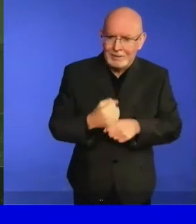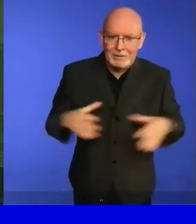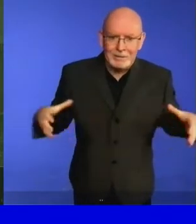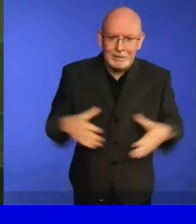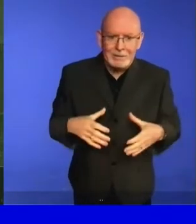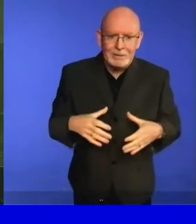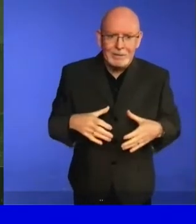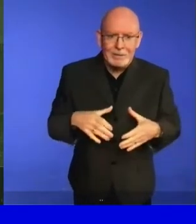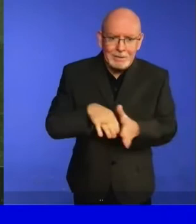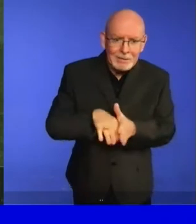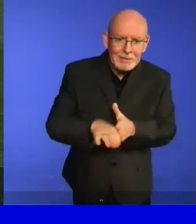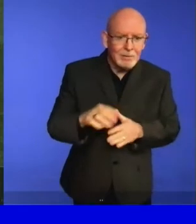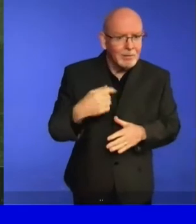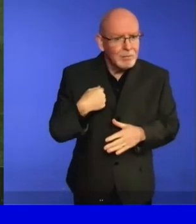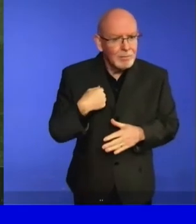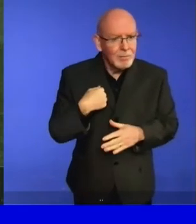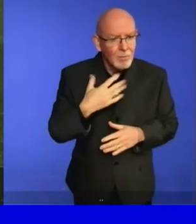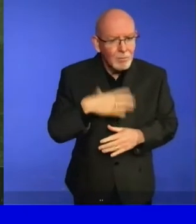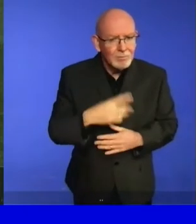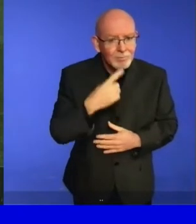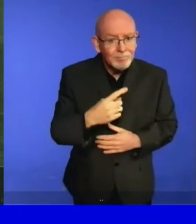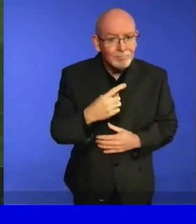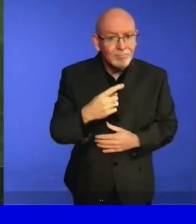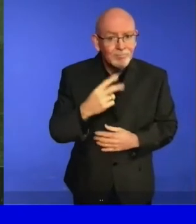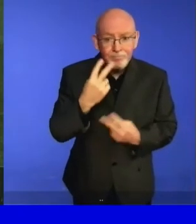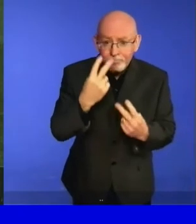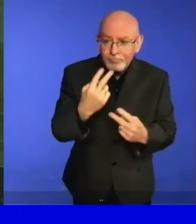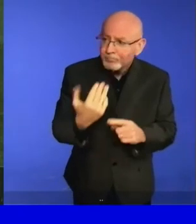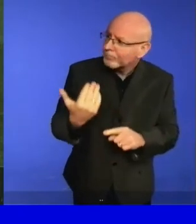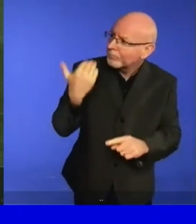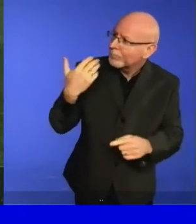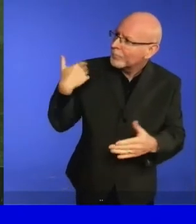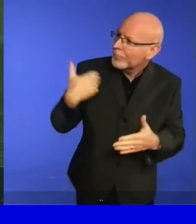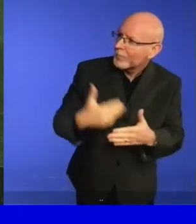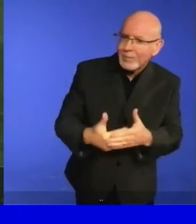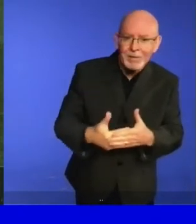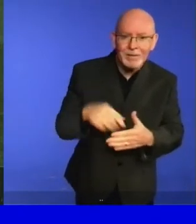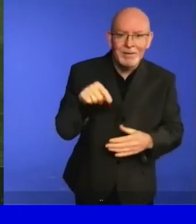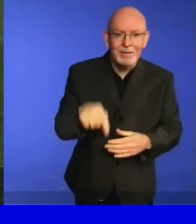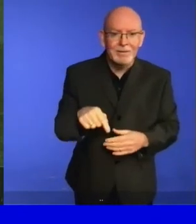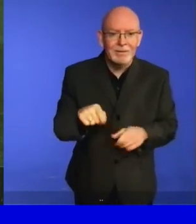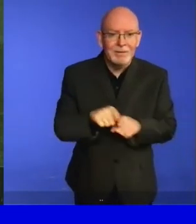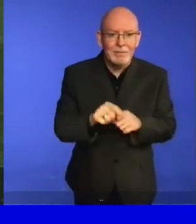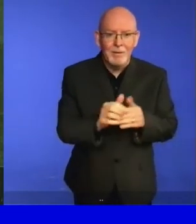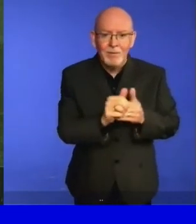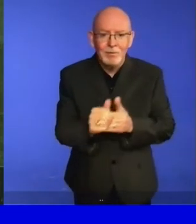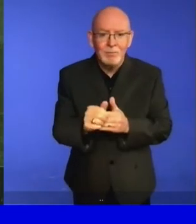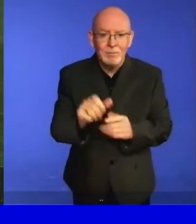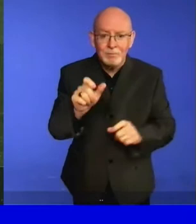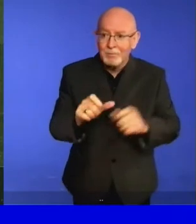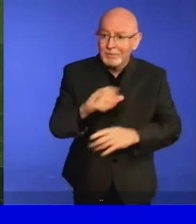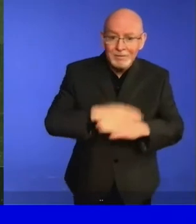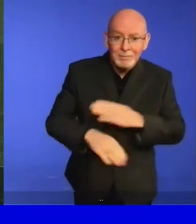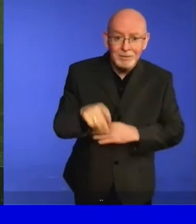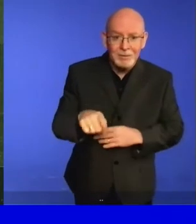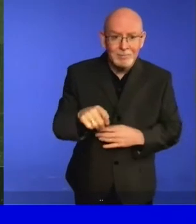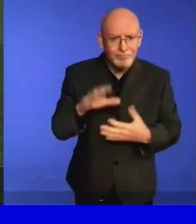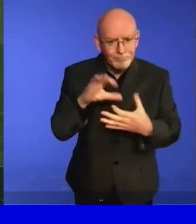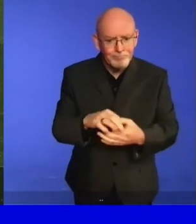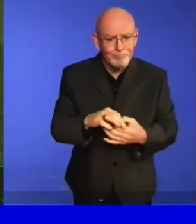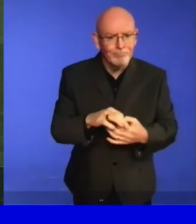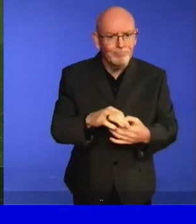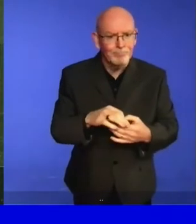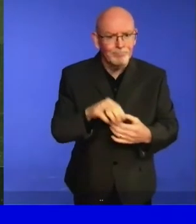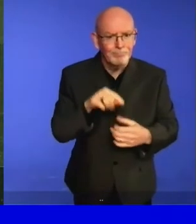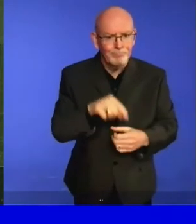Excellencies, in closing, allow me to emphasize that as with sessions passed, the needs of persons with